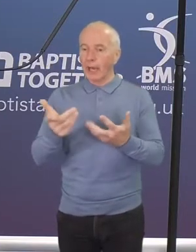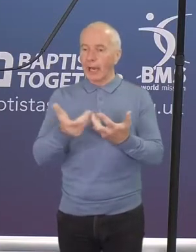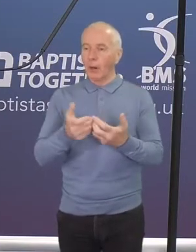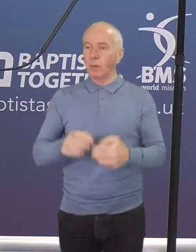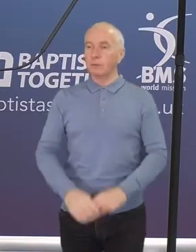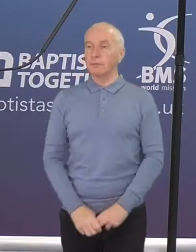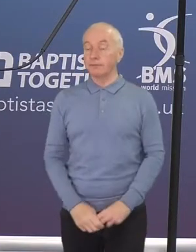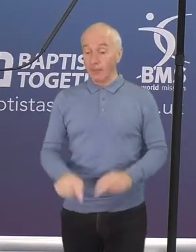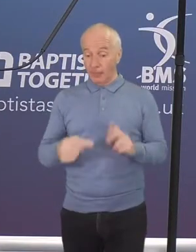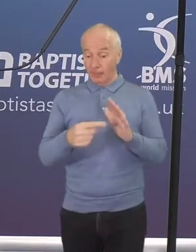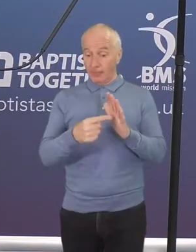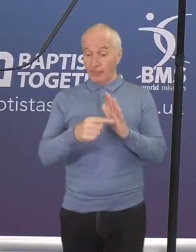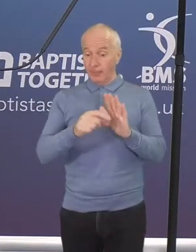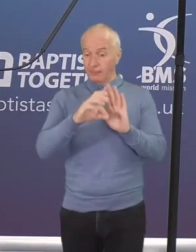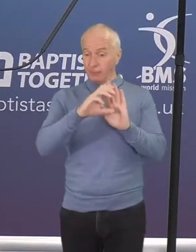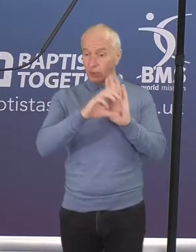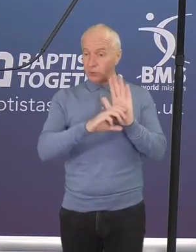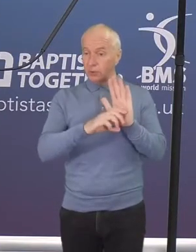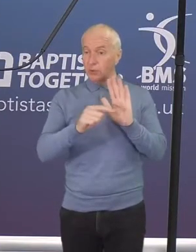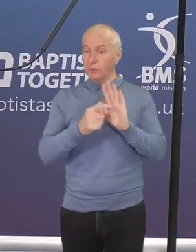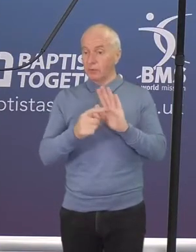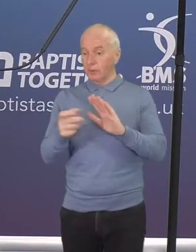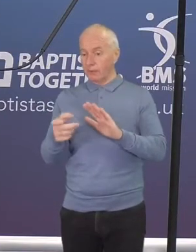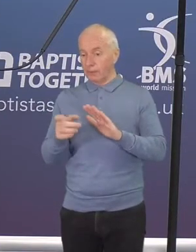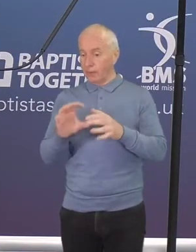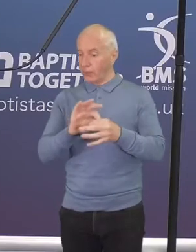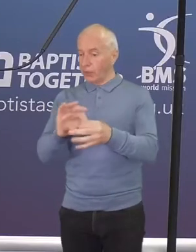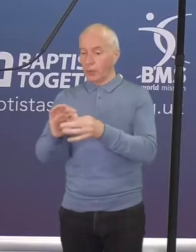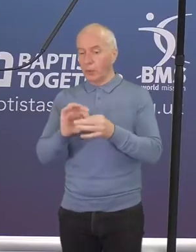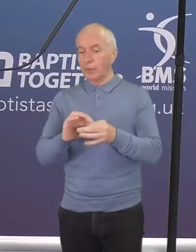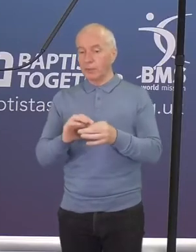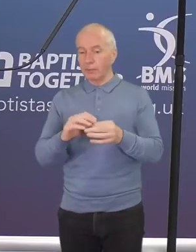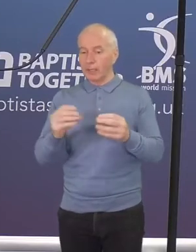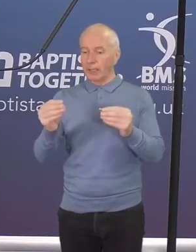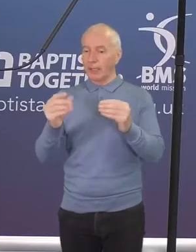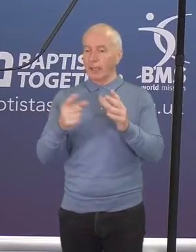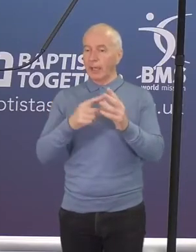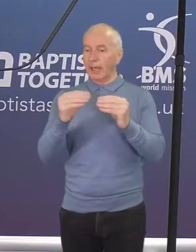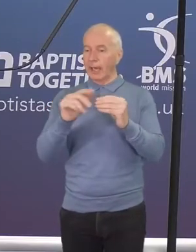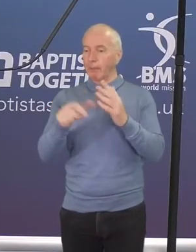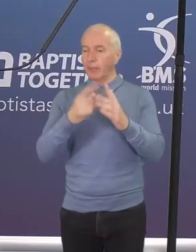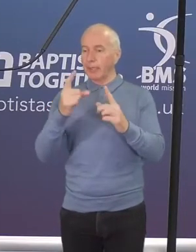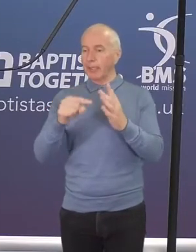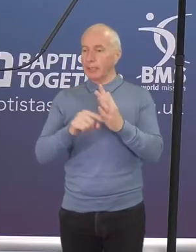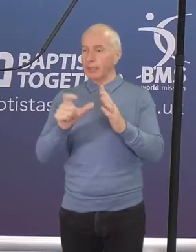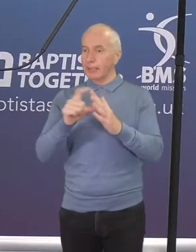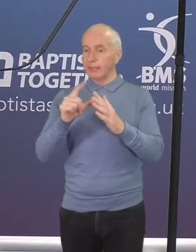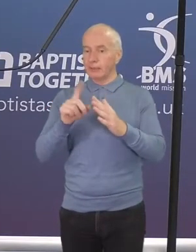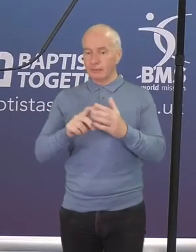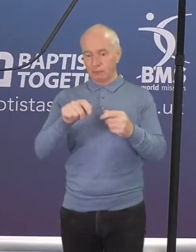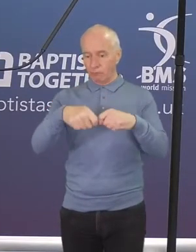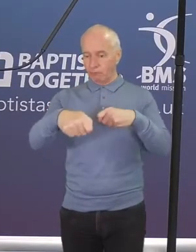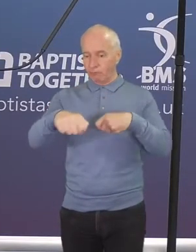that the Constitution of the Union be abrogated in its entirety